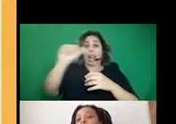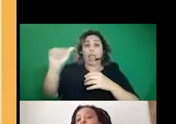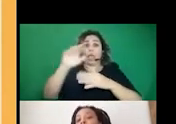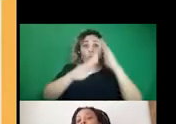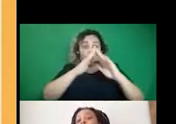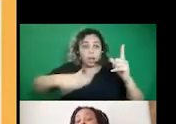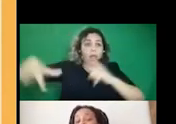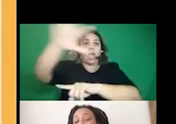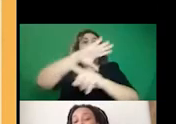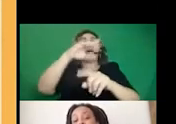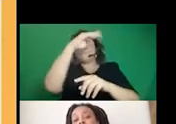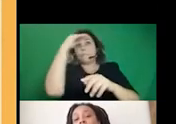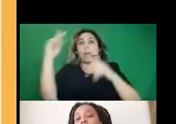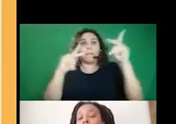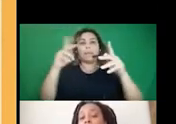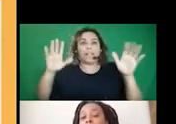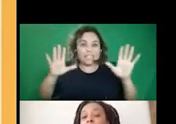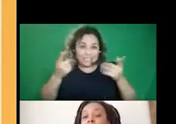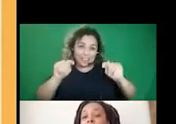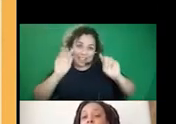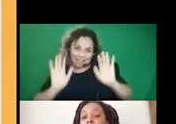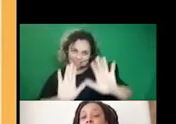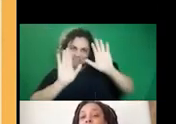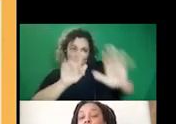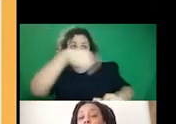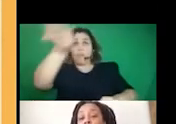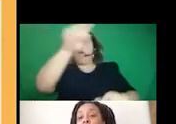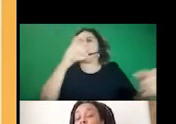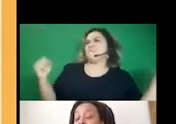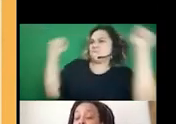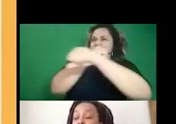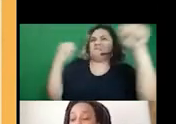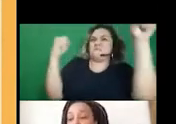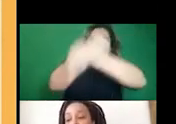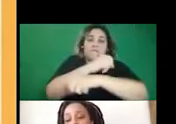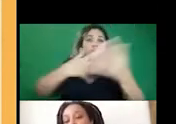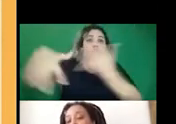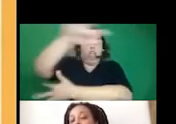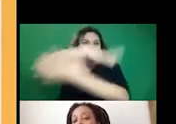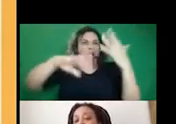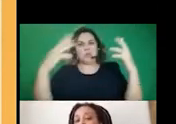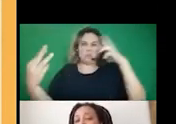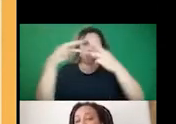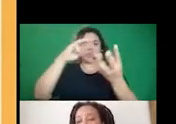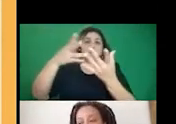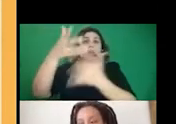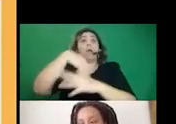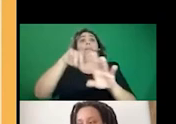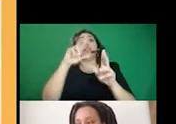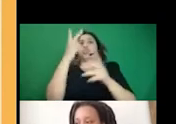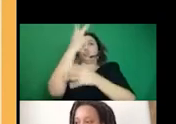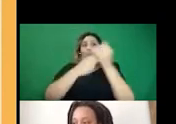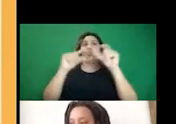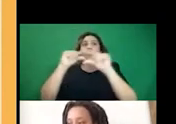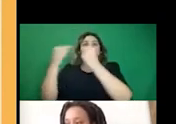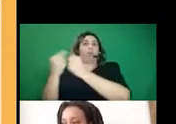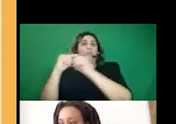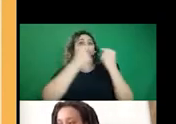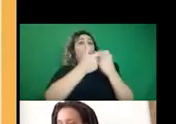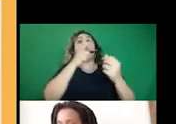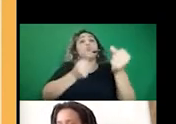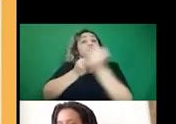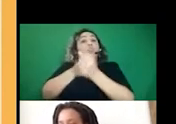instigate more in fighting and, um, warfare amongst the groups. Any questions about this?